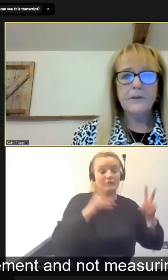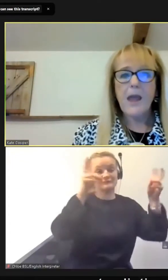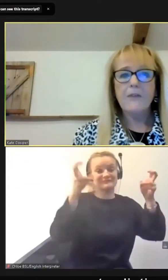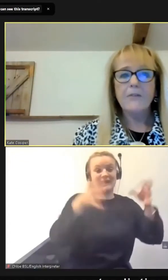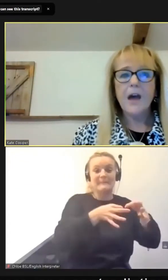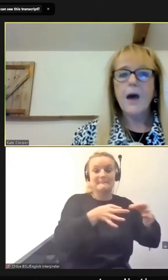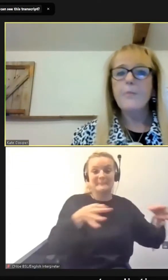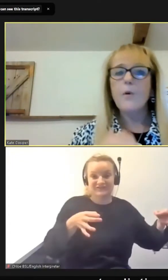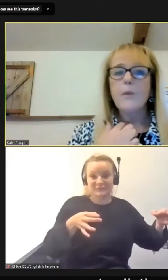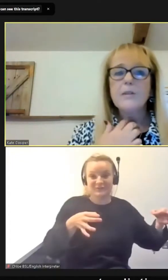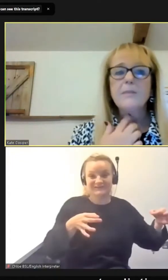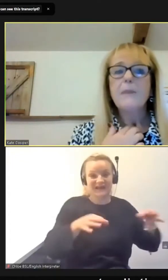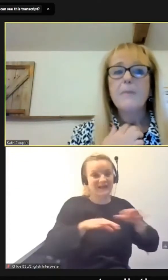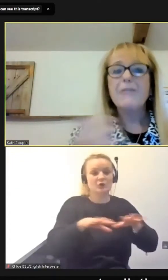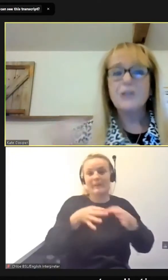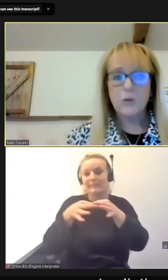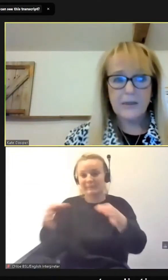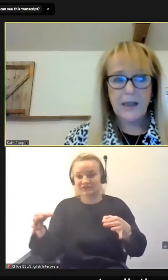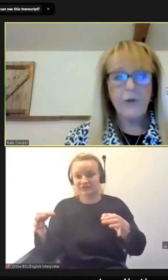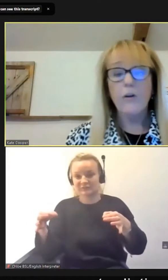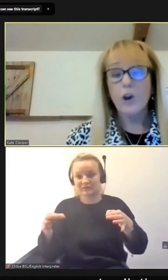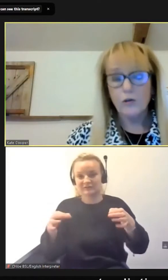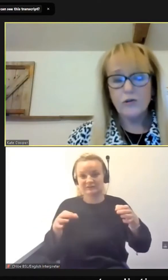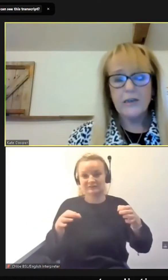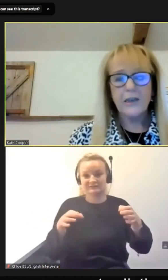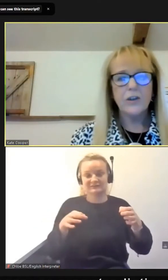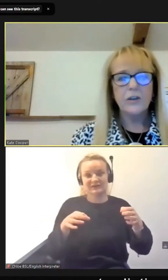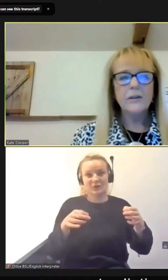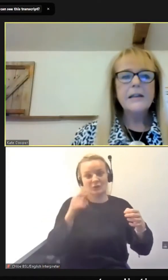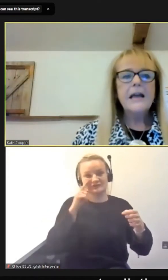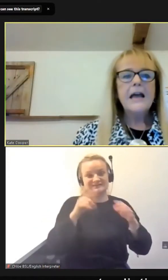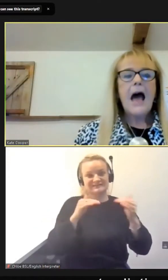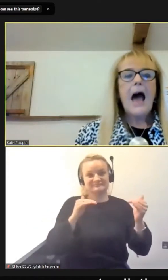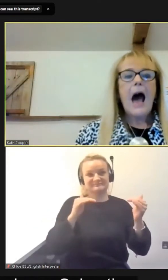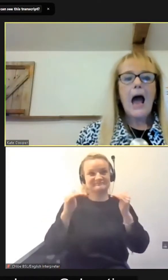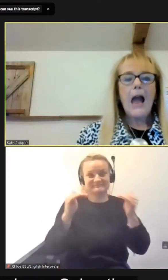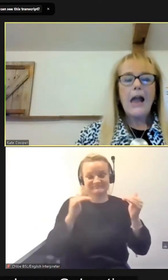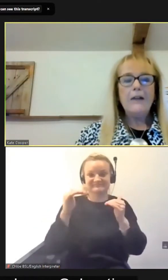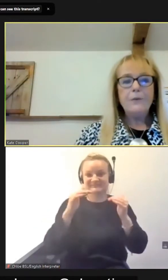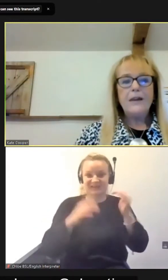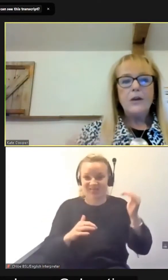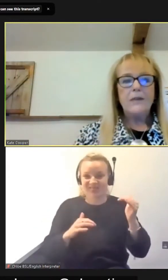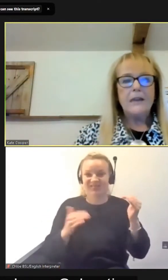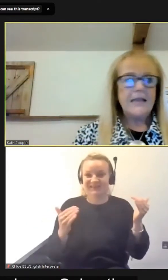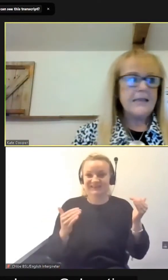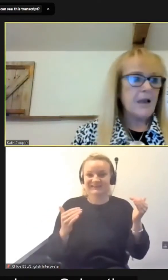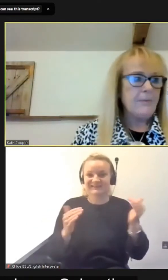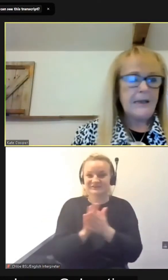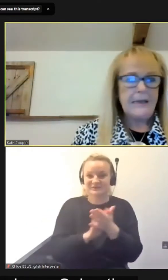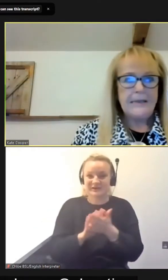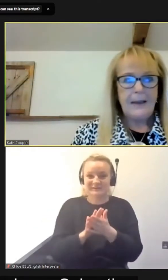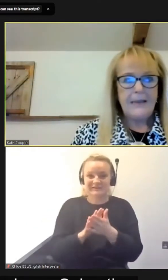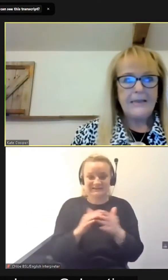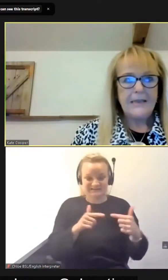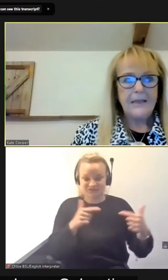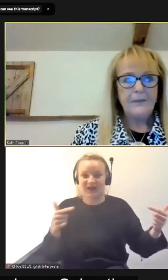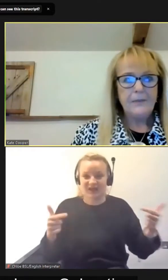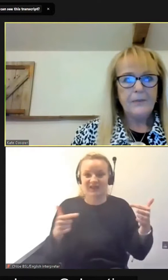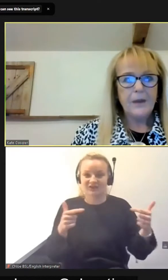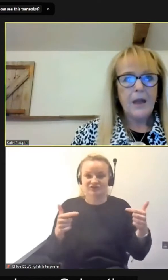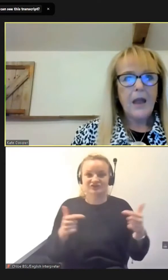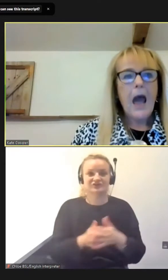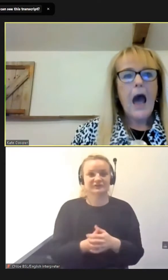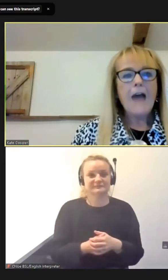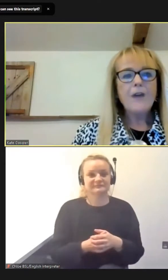So we have almost a paradox there or a contradiction. If we look at the next slide, please, Sebastian,